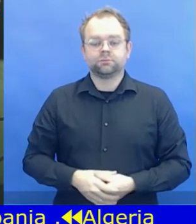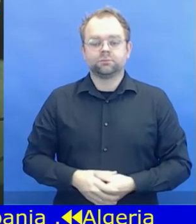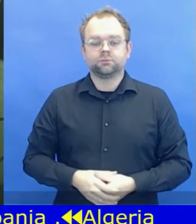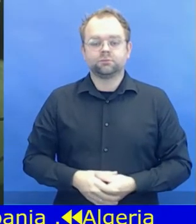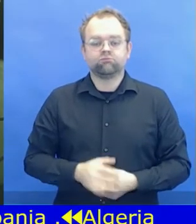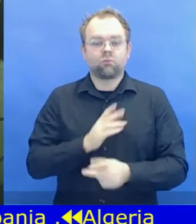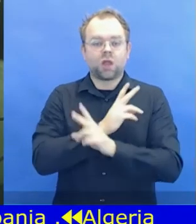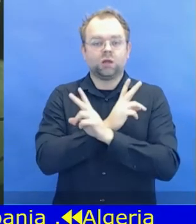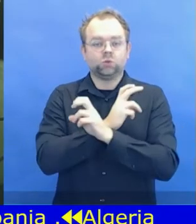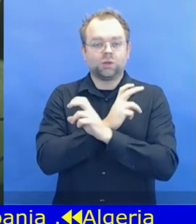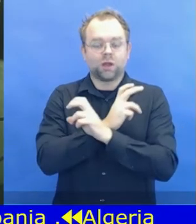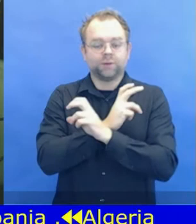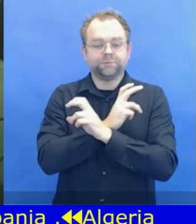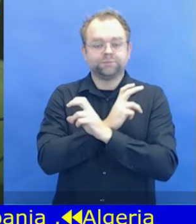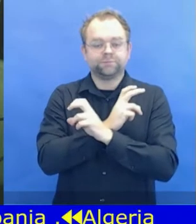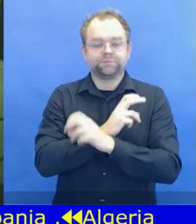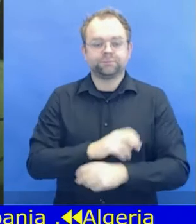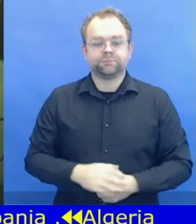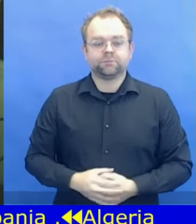Azerbaijan, Azerbaijan,